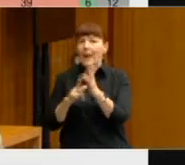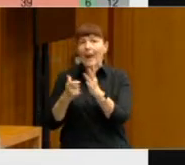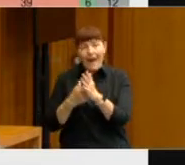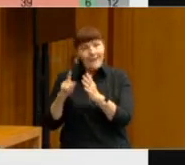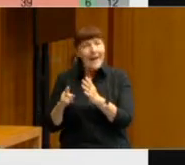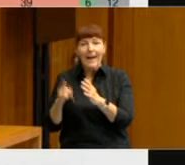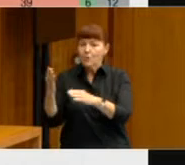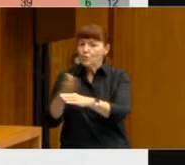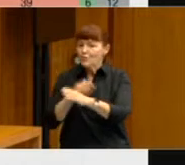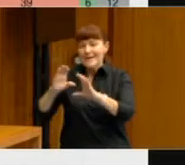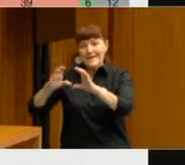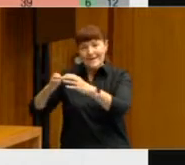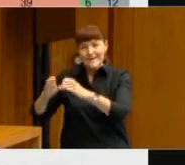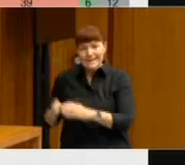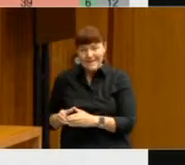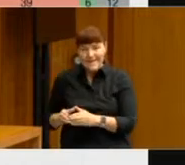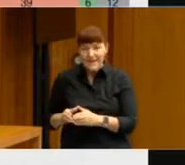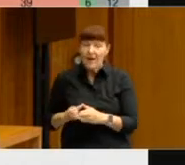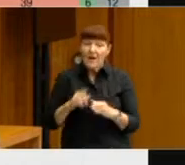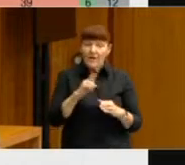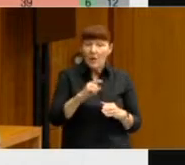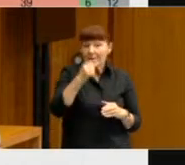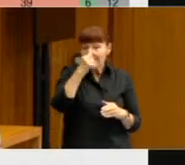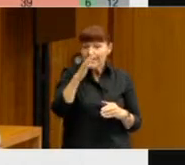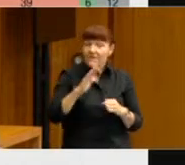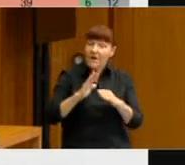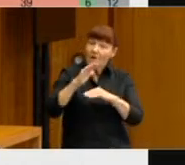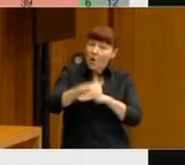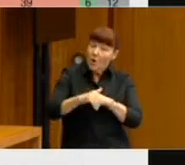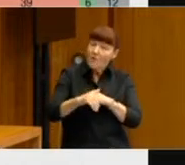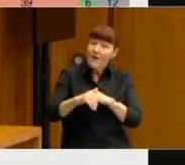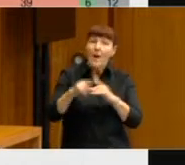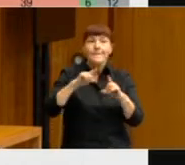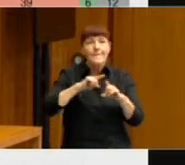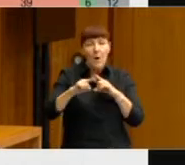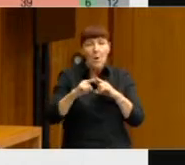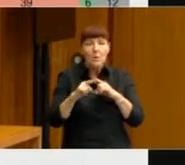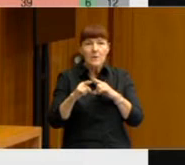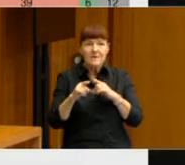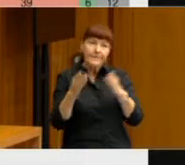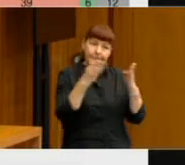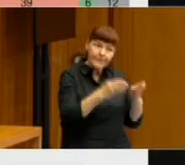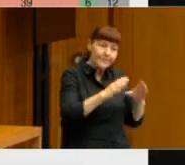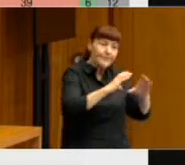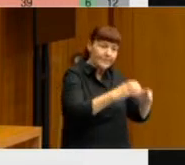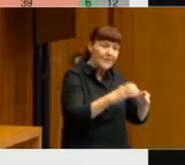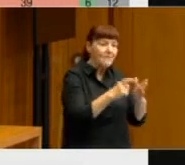Whereas if you look at those aged 65 and over, a majority are voting for the coalition.